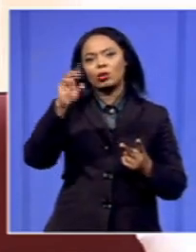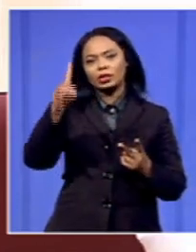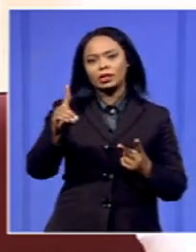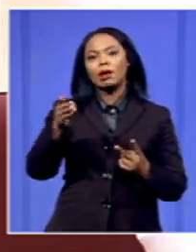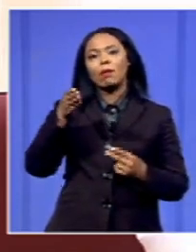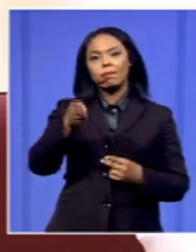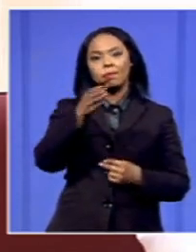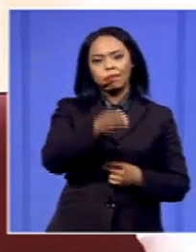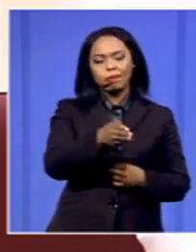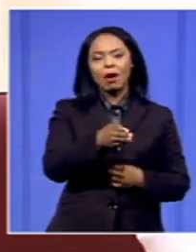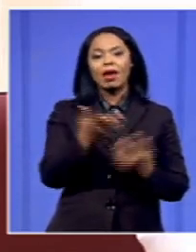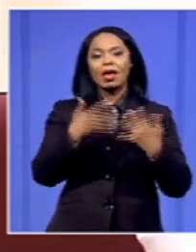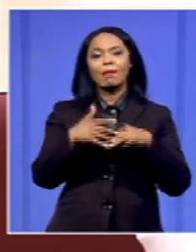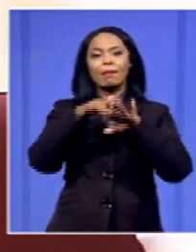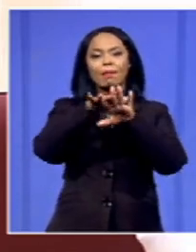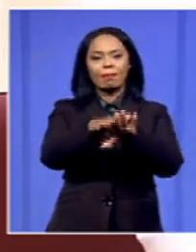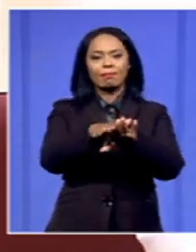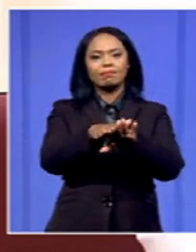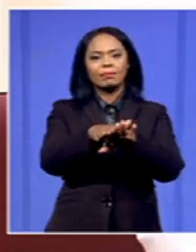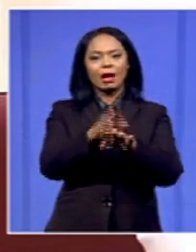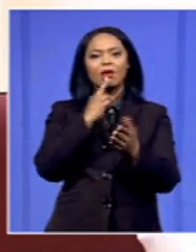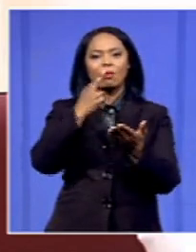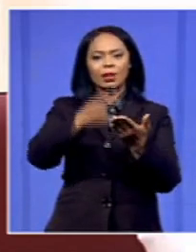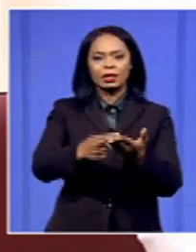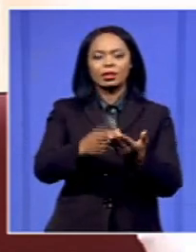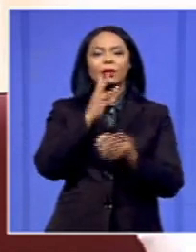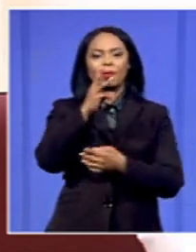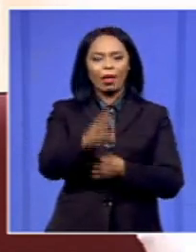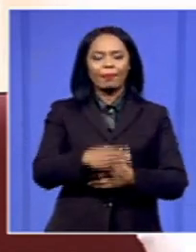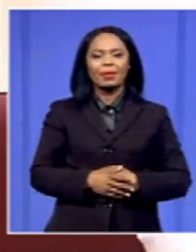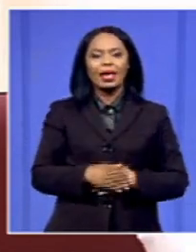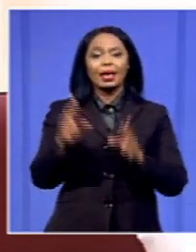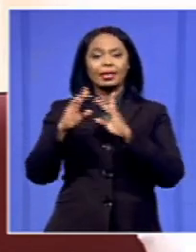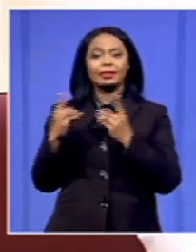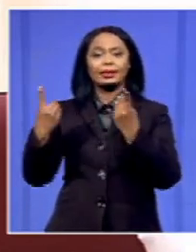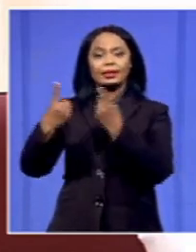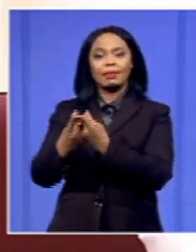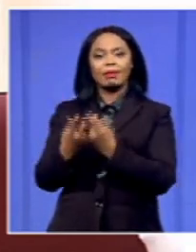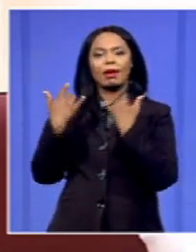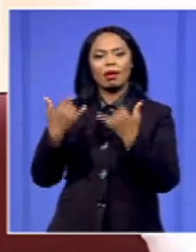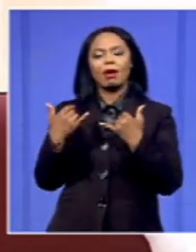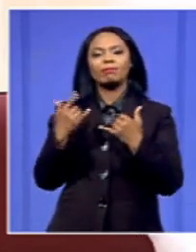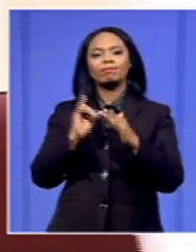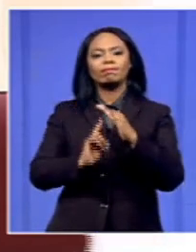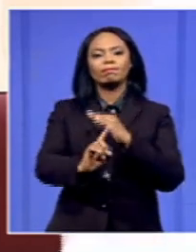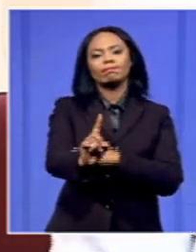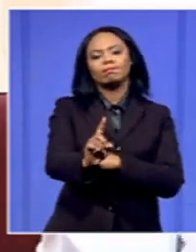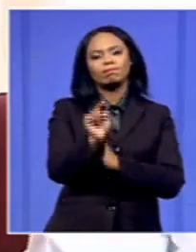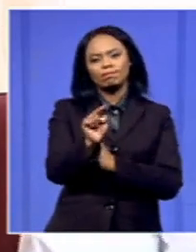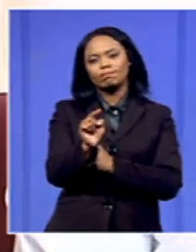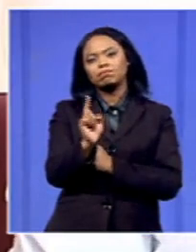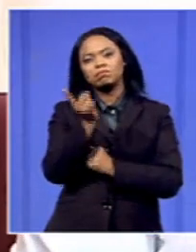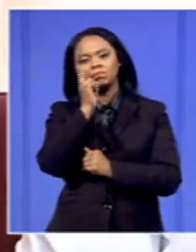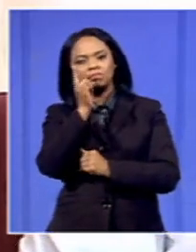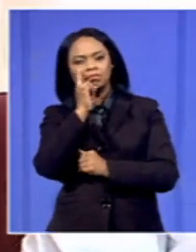would be implemented and that the department would go and look for the further money which would